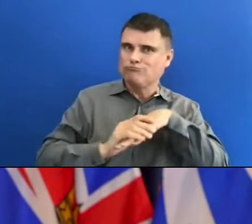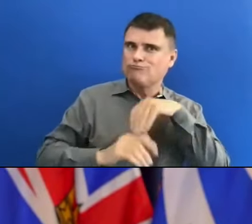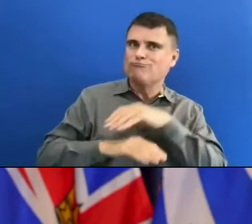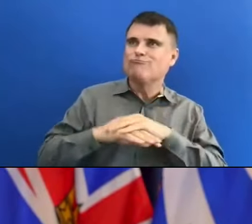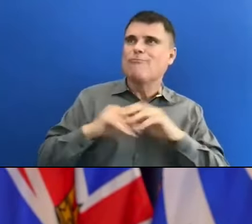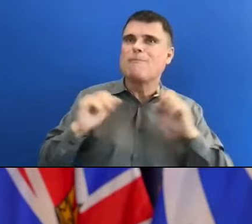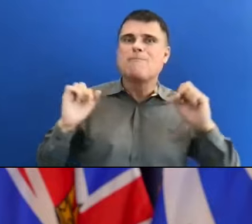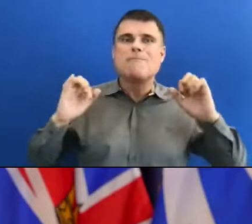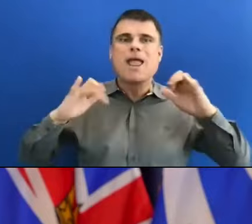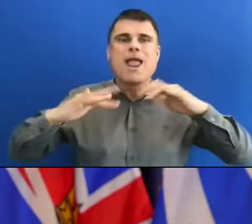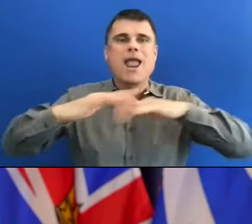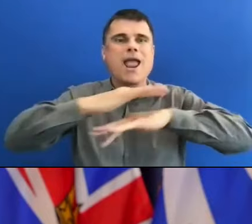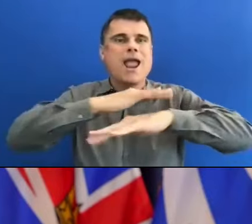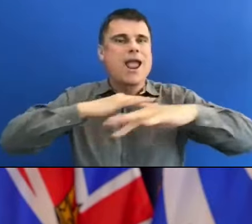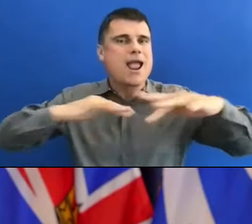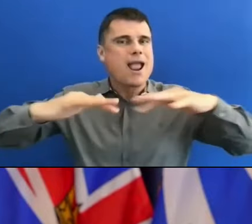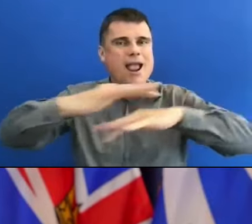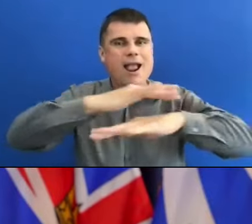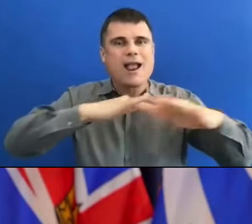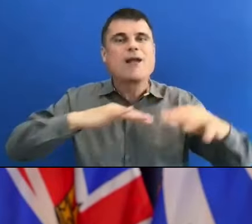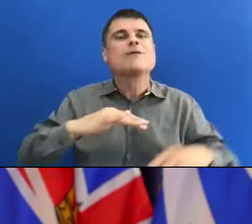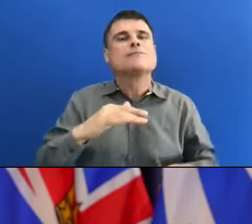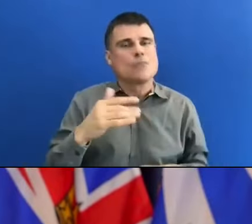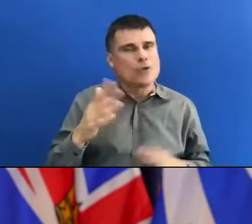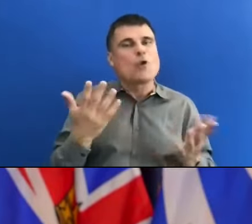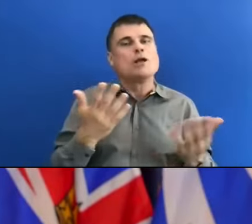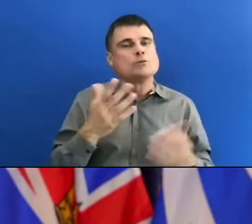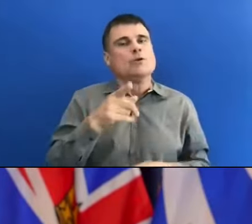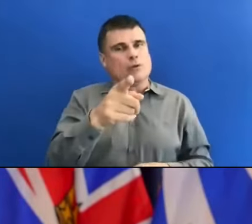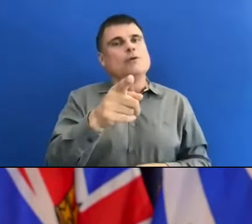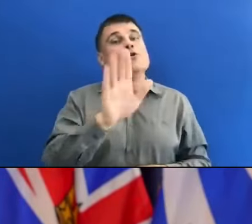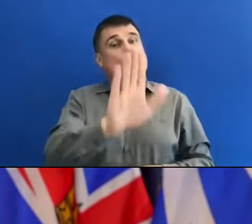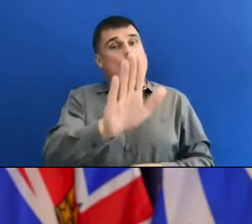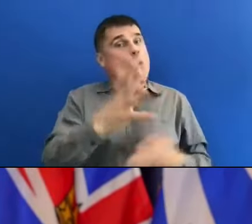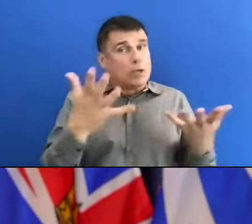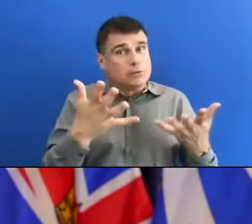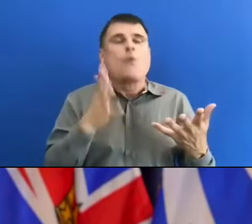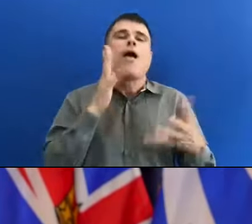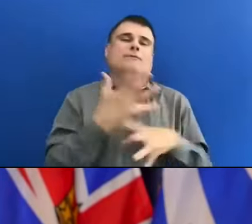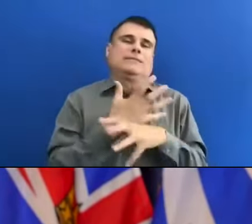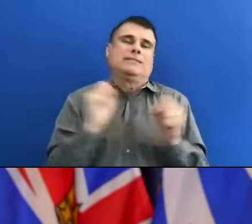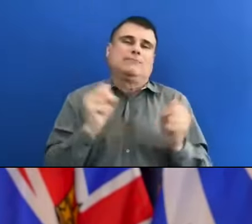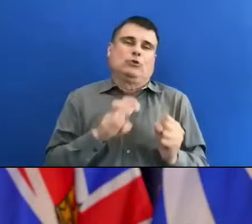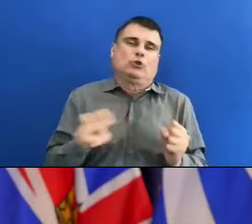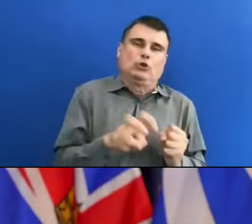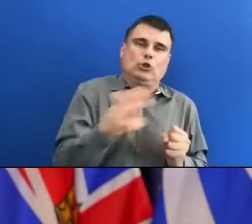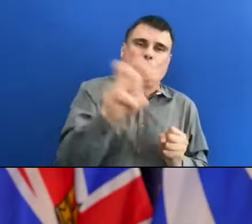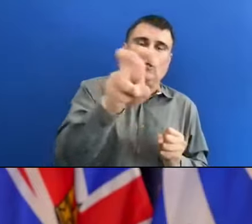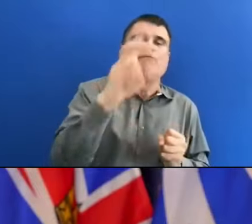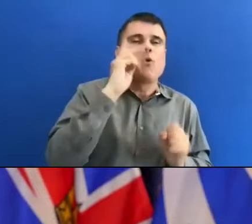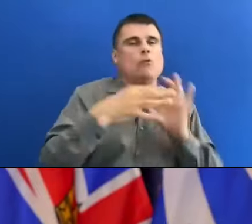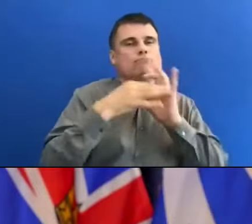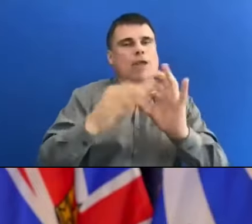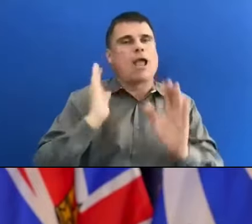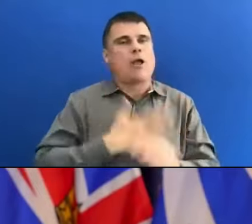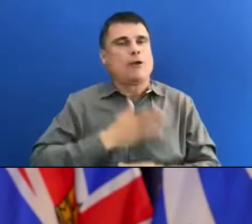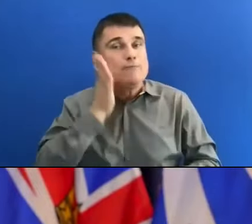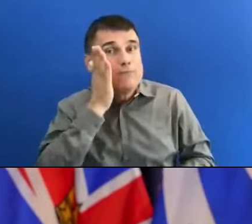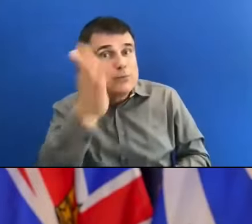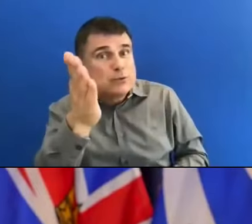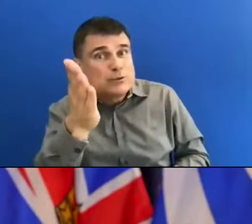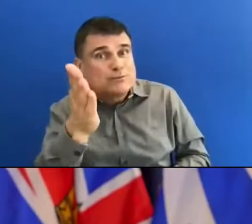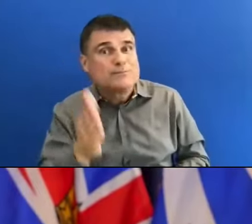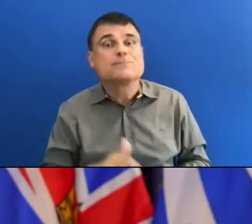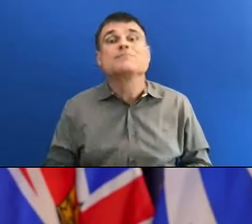safety course, to our future. Thank you very much. I want to say one last thing. I want to express on behalf of,